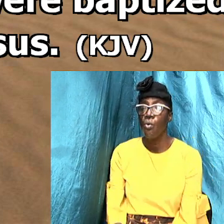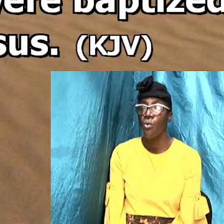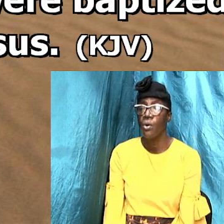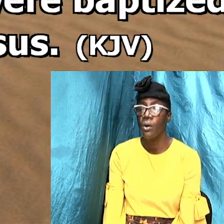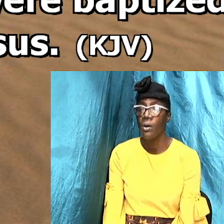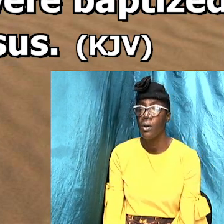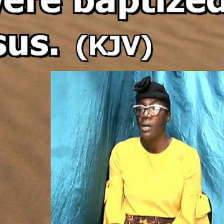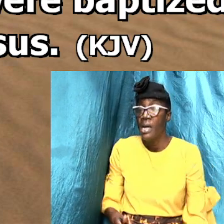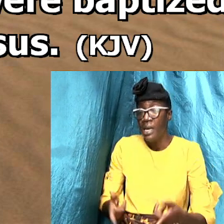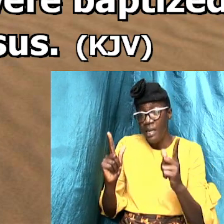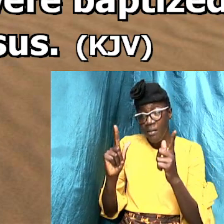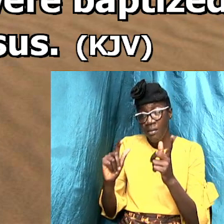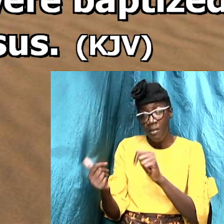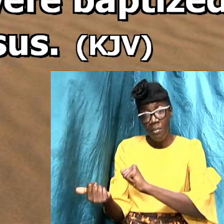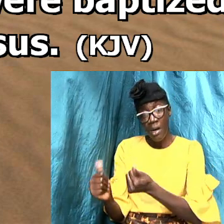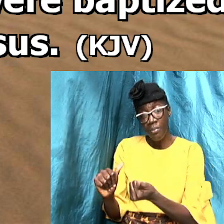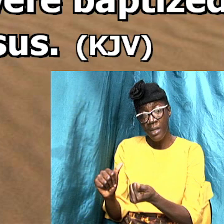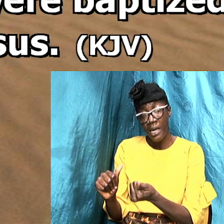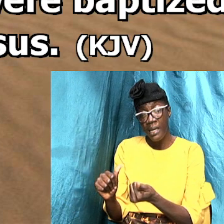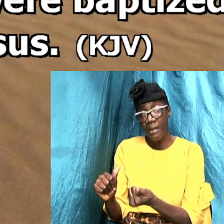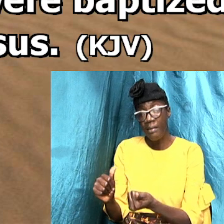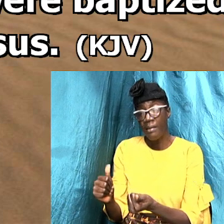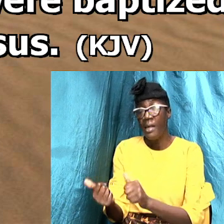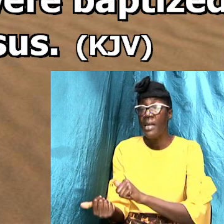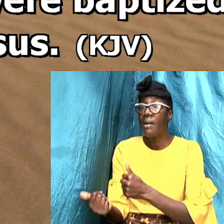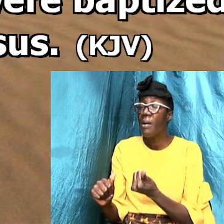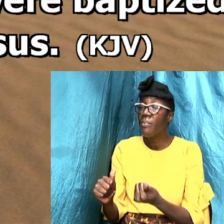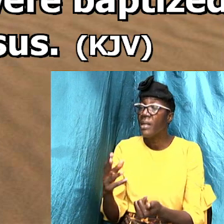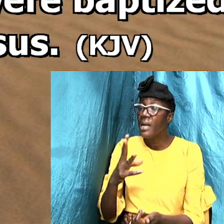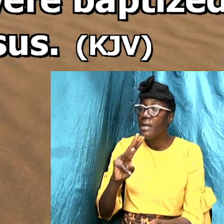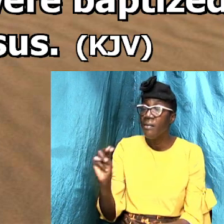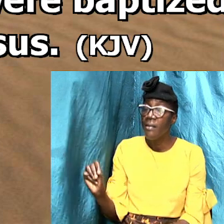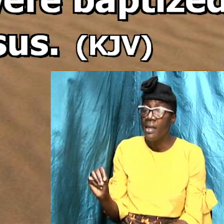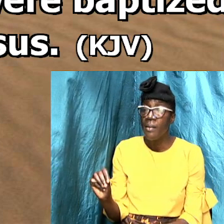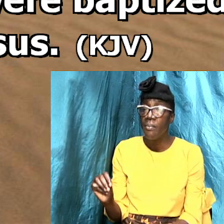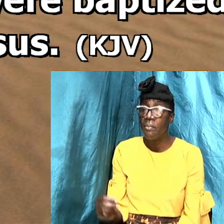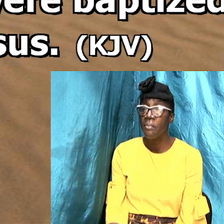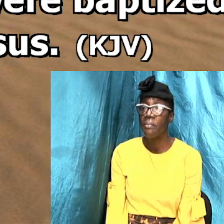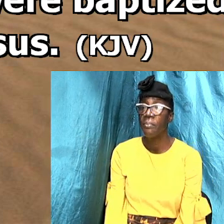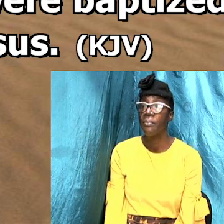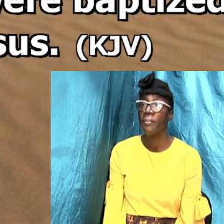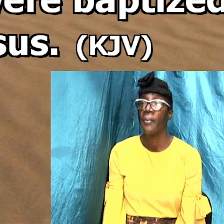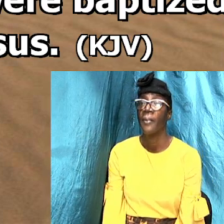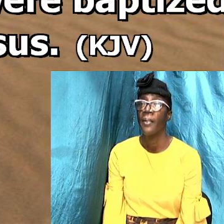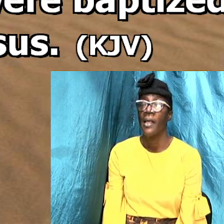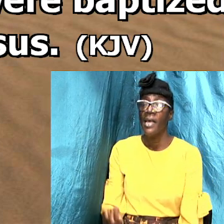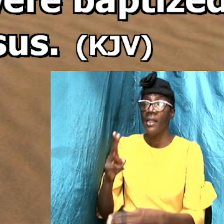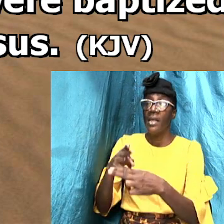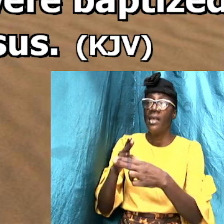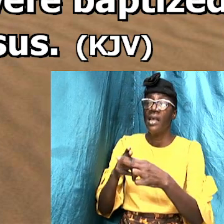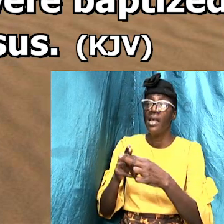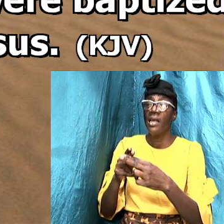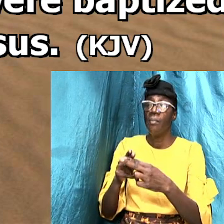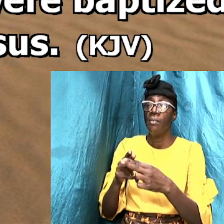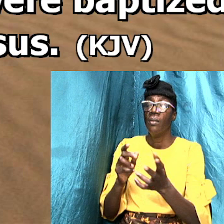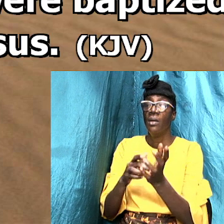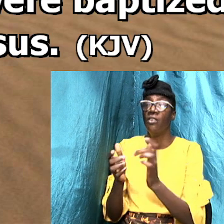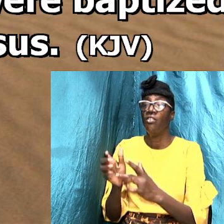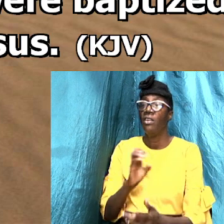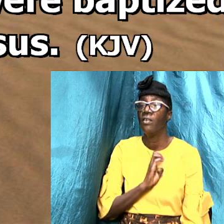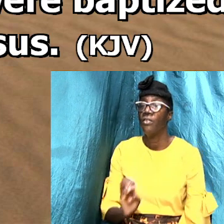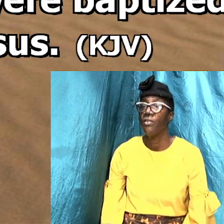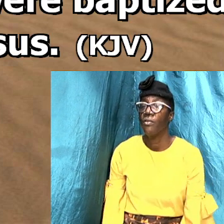let us be baptized and they baptized them in the name of Jesus